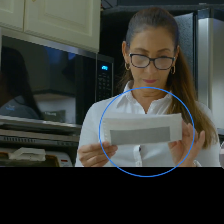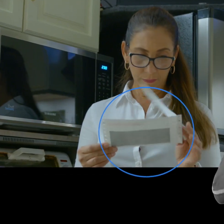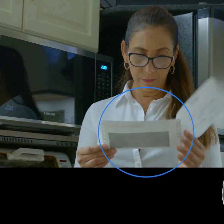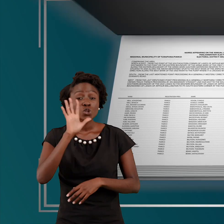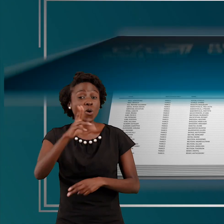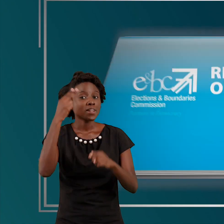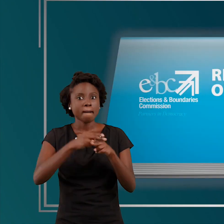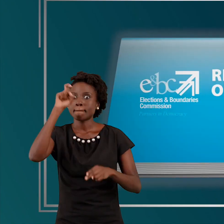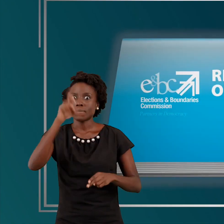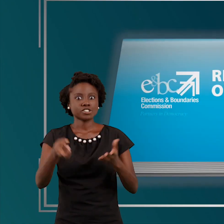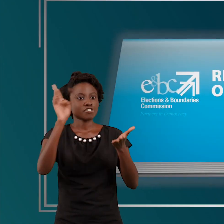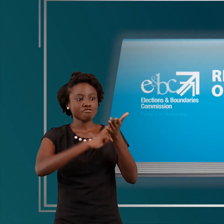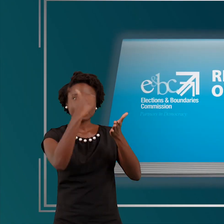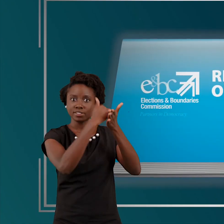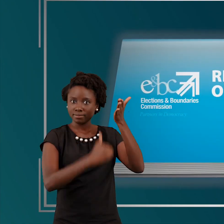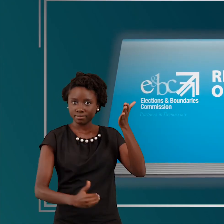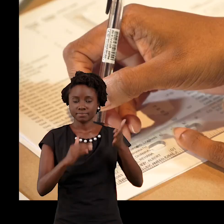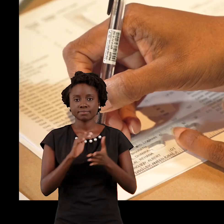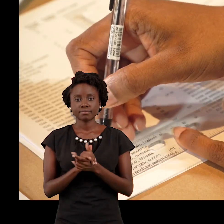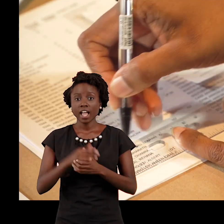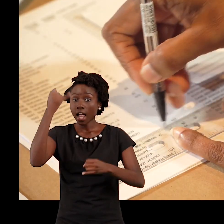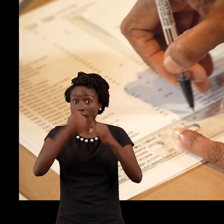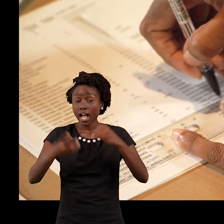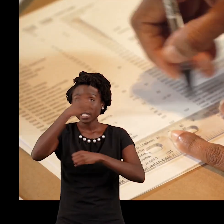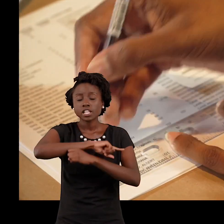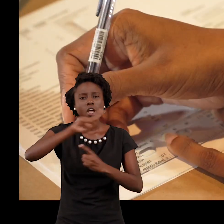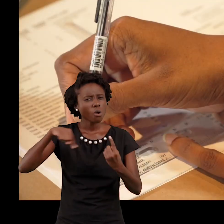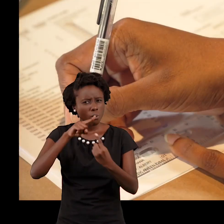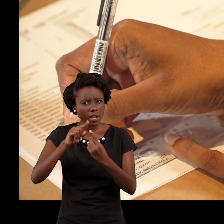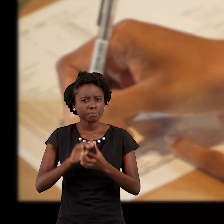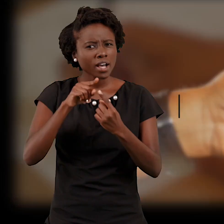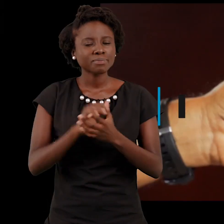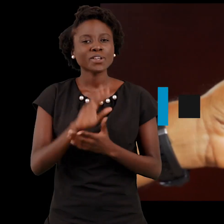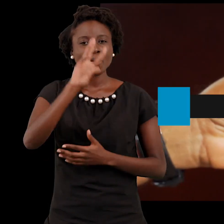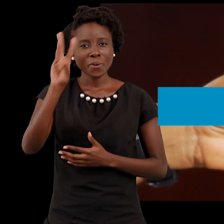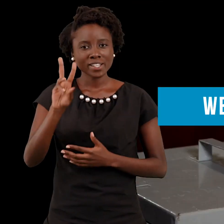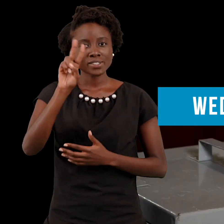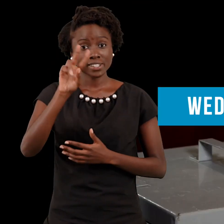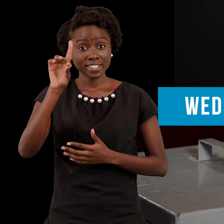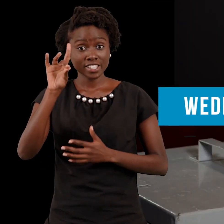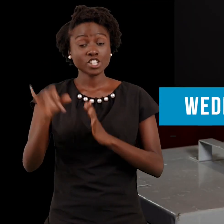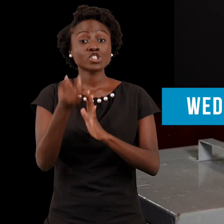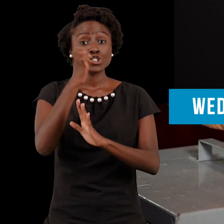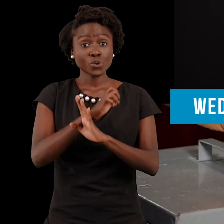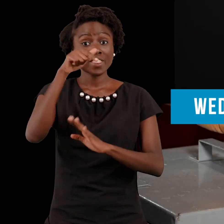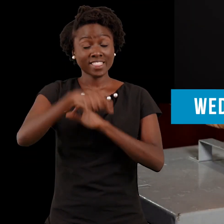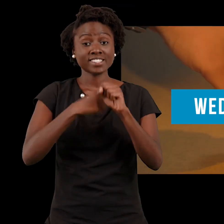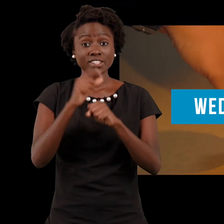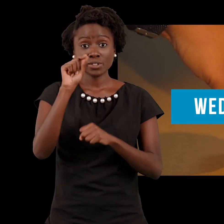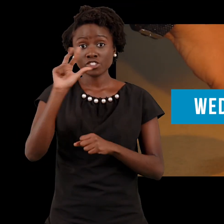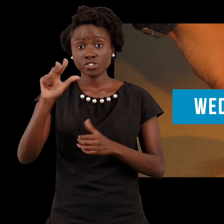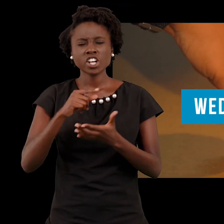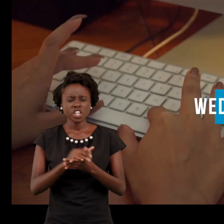left to get your name on the revised list of electors. The final day for electoral registration is Wednesday 28th, June